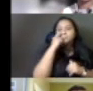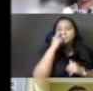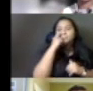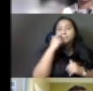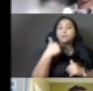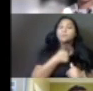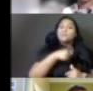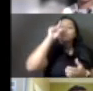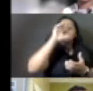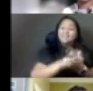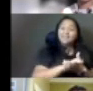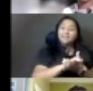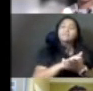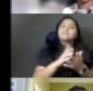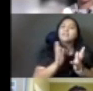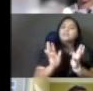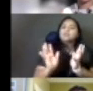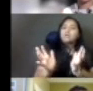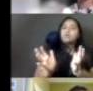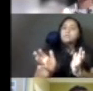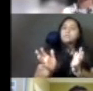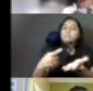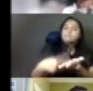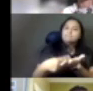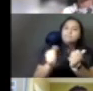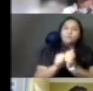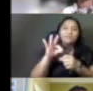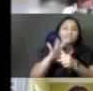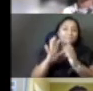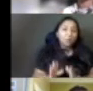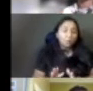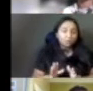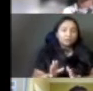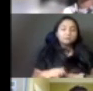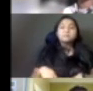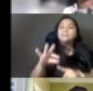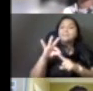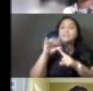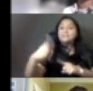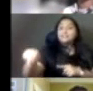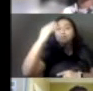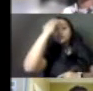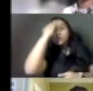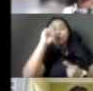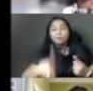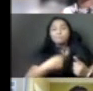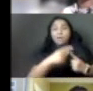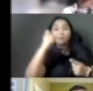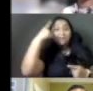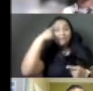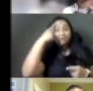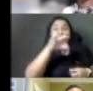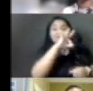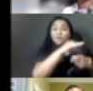after they've been educated by us about the recall for the past three months to now just come in on the C4 side and